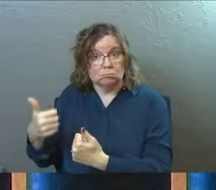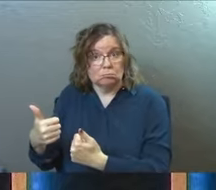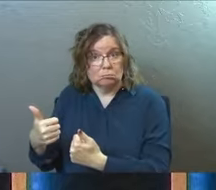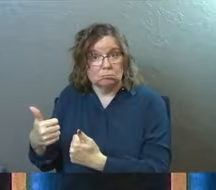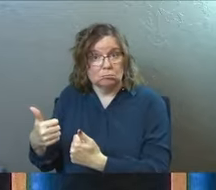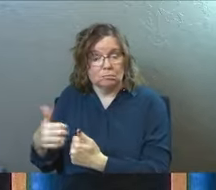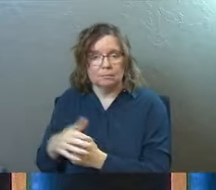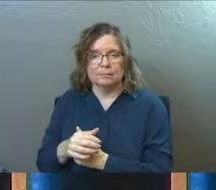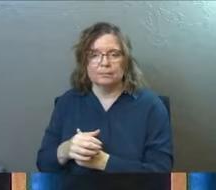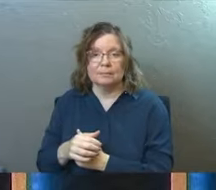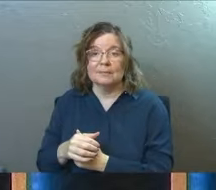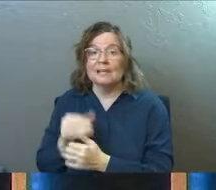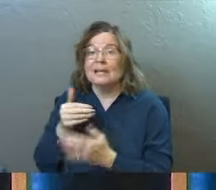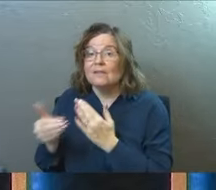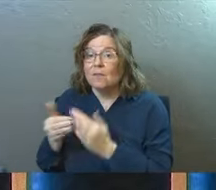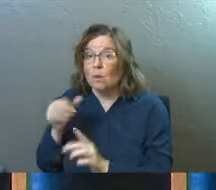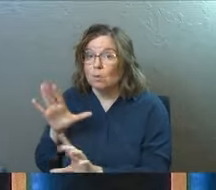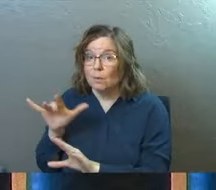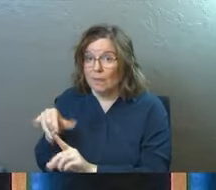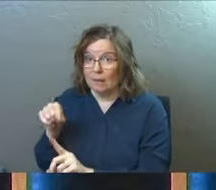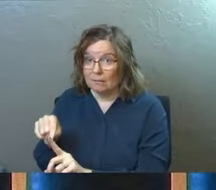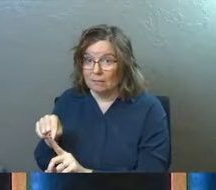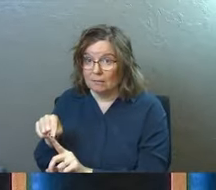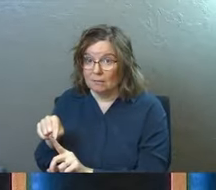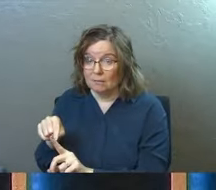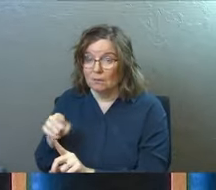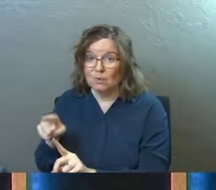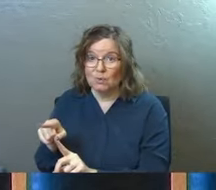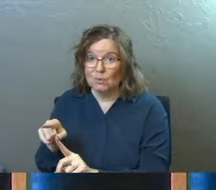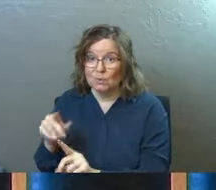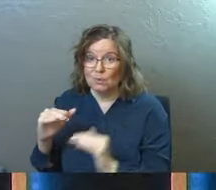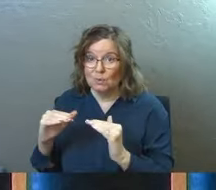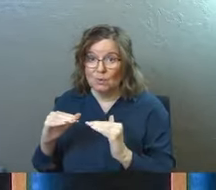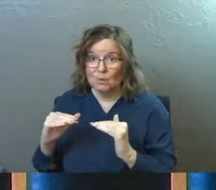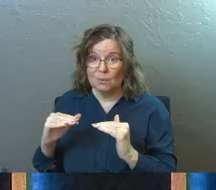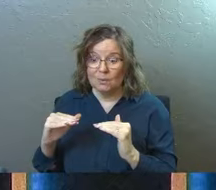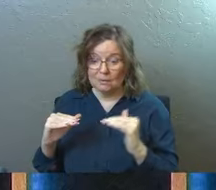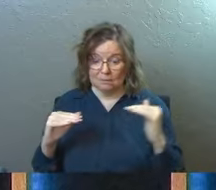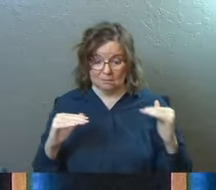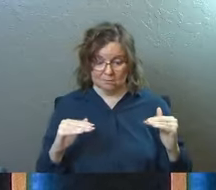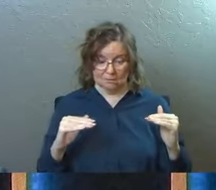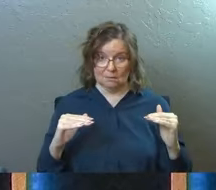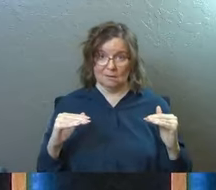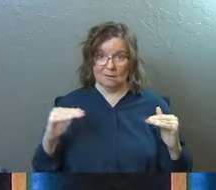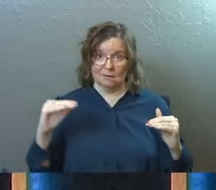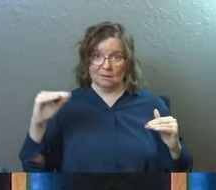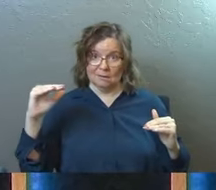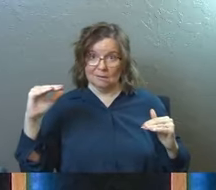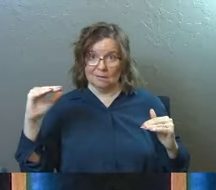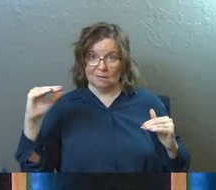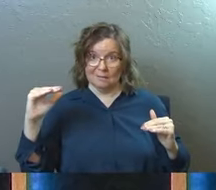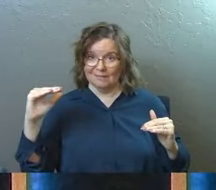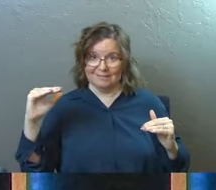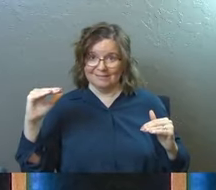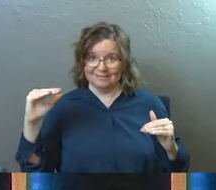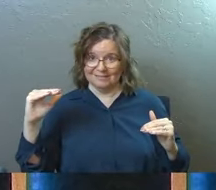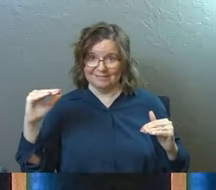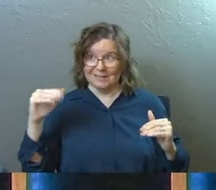things, even though you are not at different ranks before God's throne.